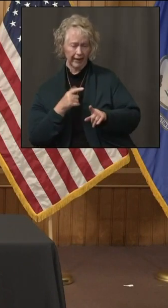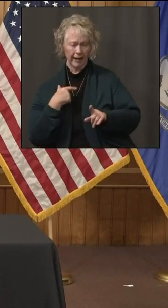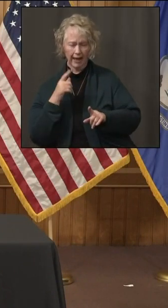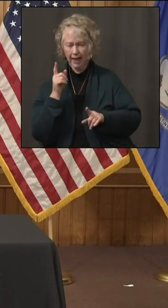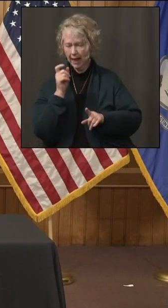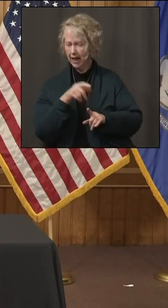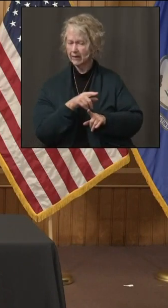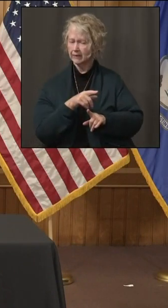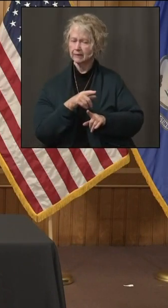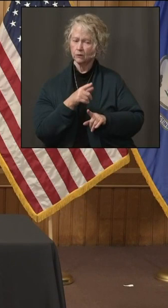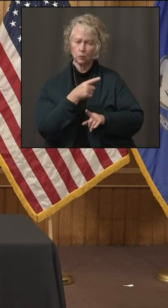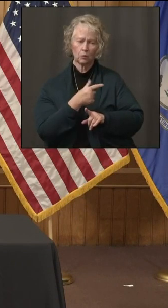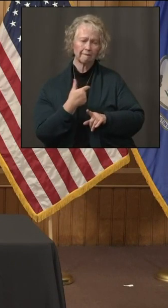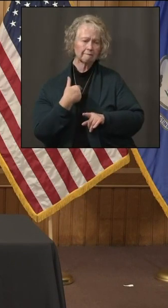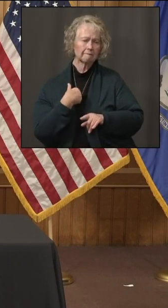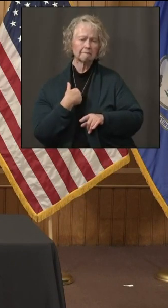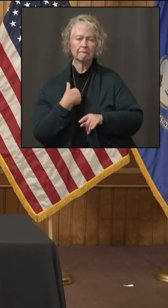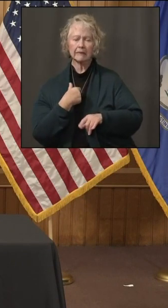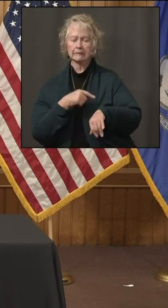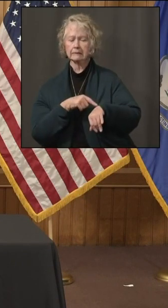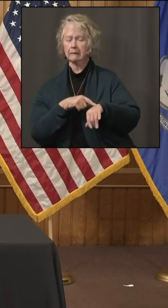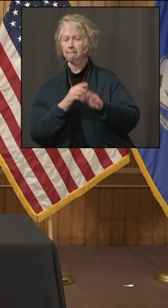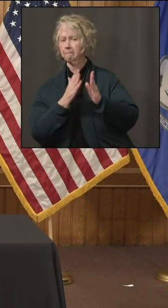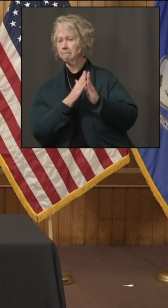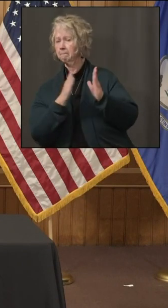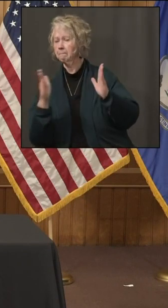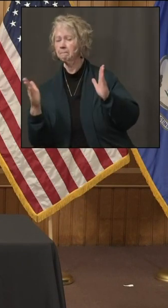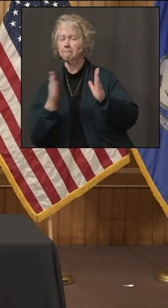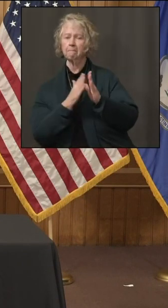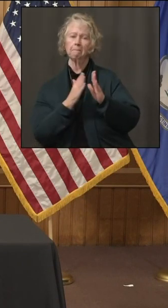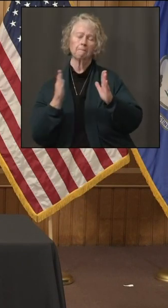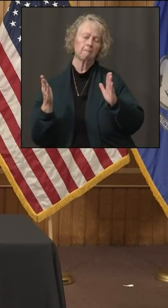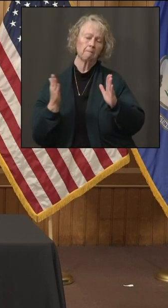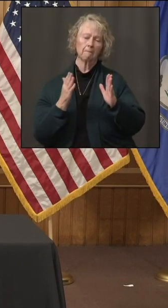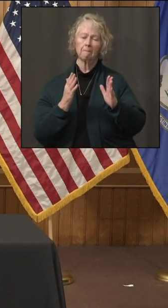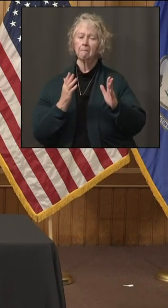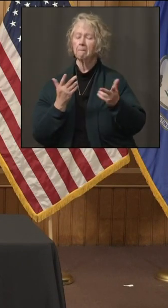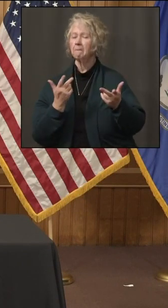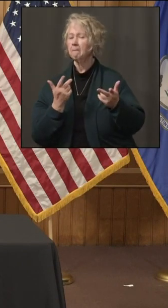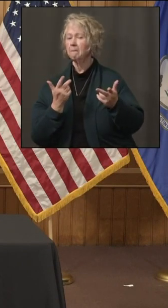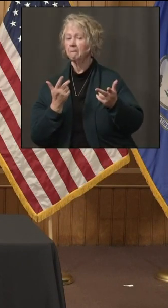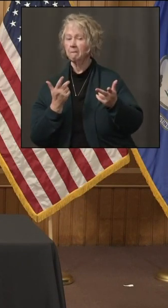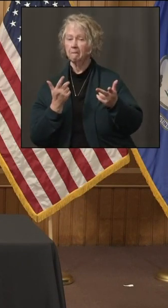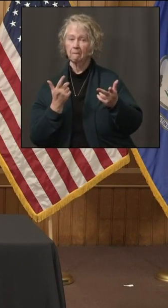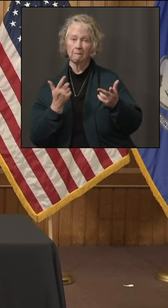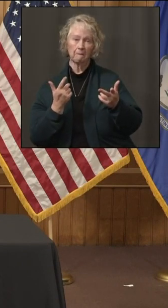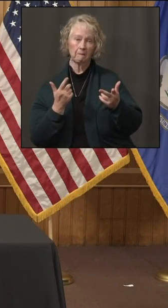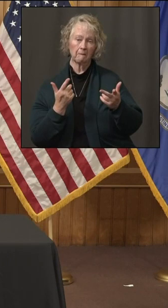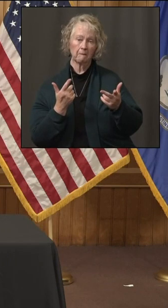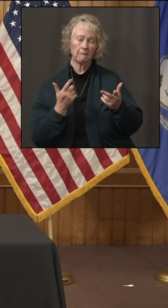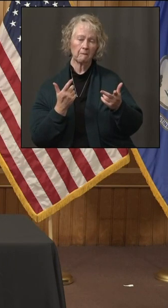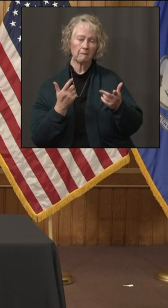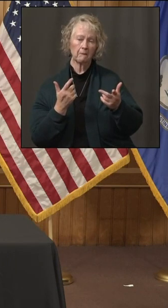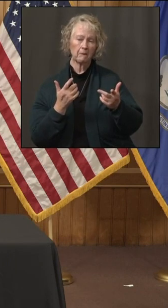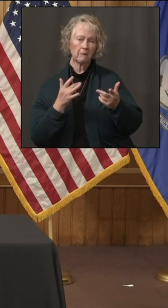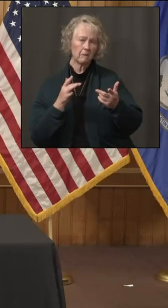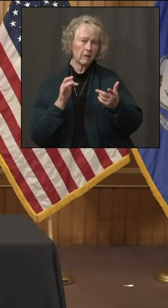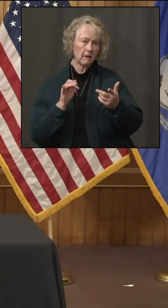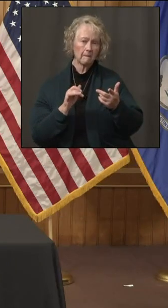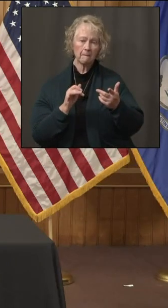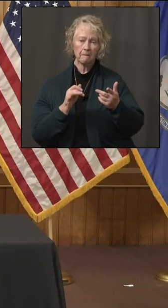timetable regarding the distribution or at least the expansion of this pilot program, I mean,